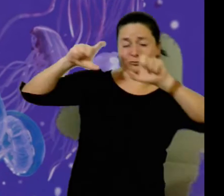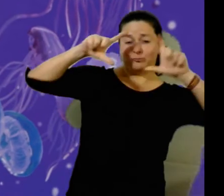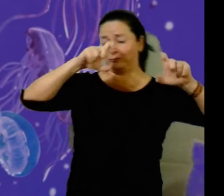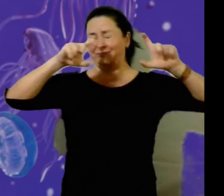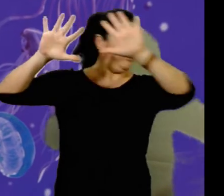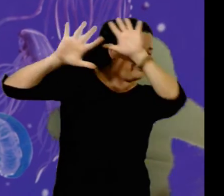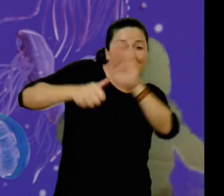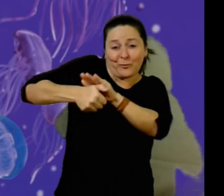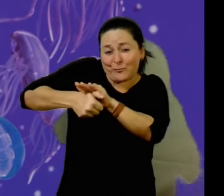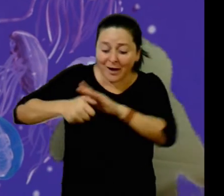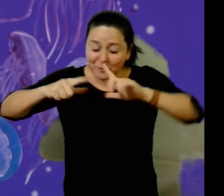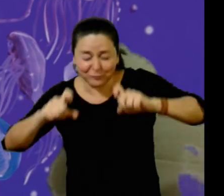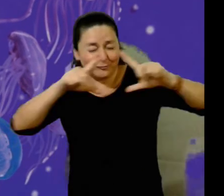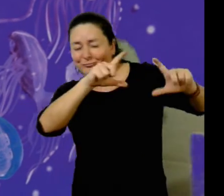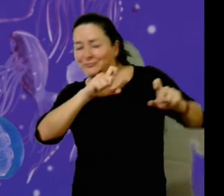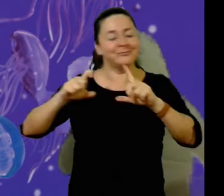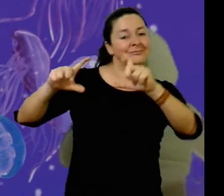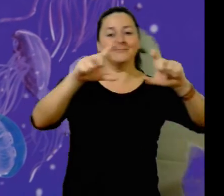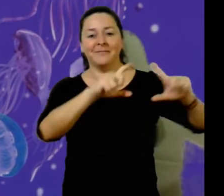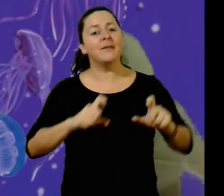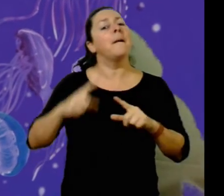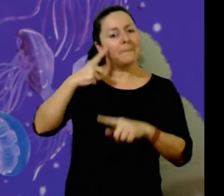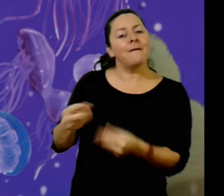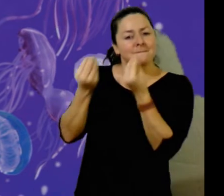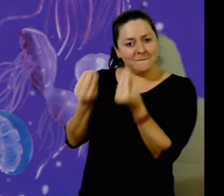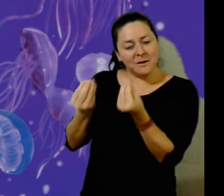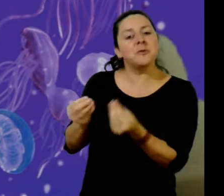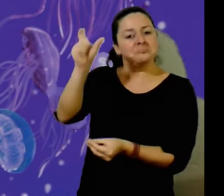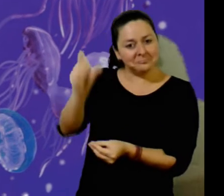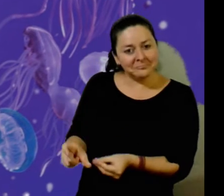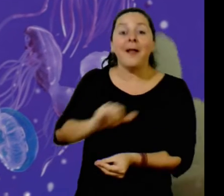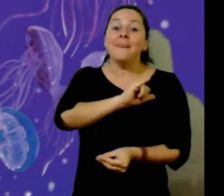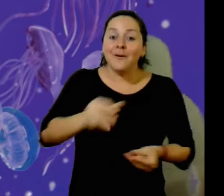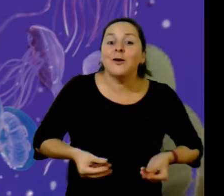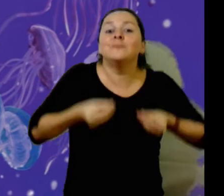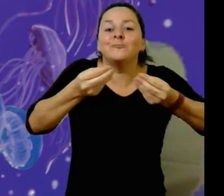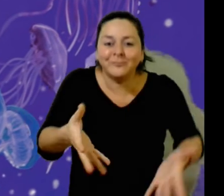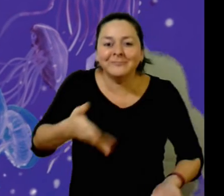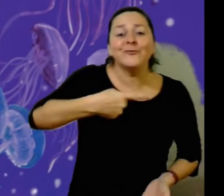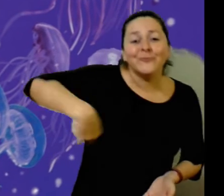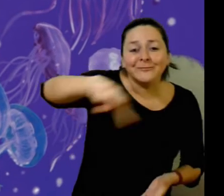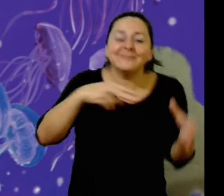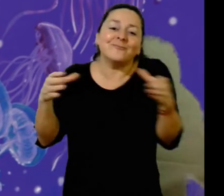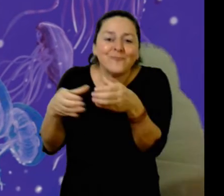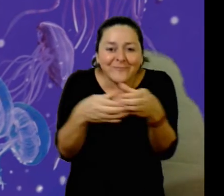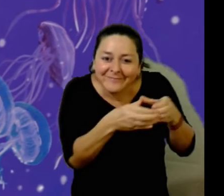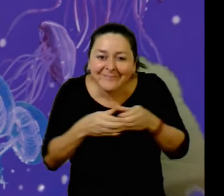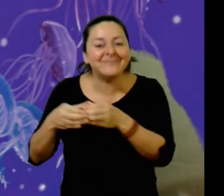first it bothered me, but now I'm barely feeling it. The humans also took a lot of photos of me. Then they brought me here to meet you.